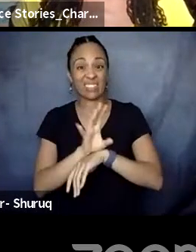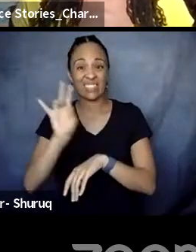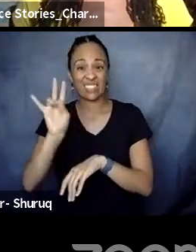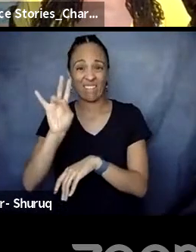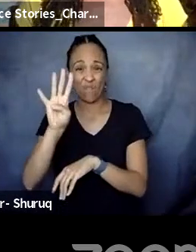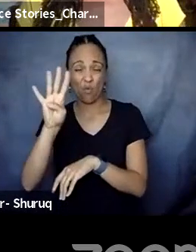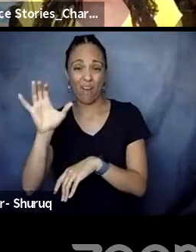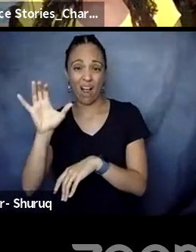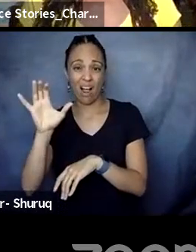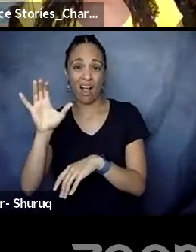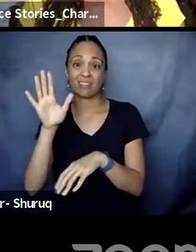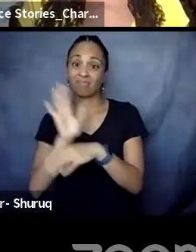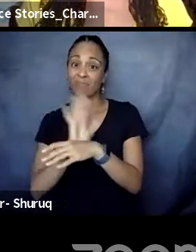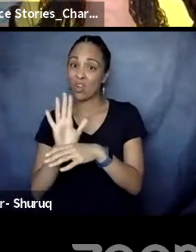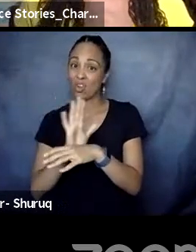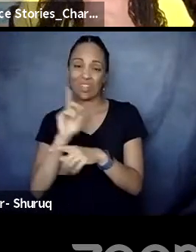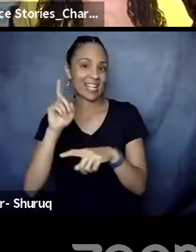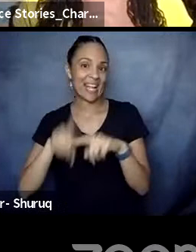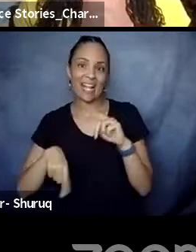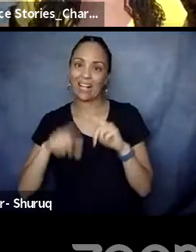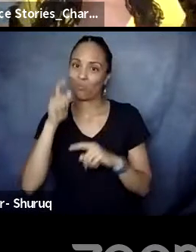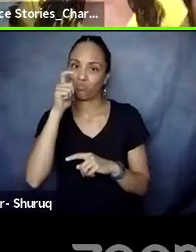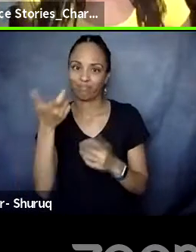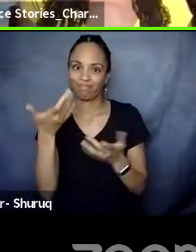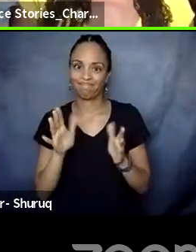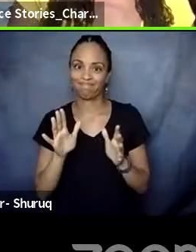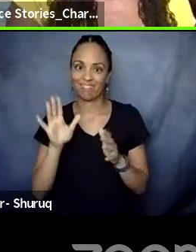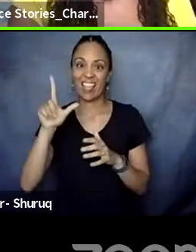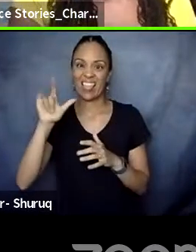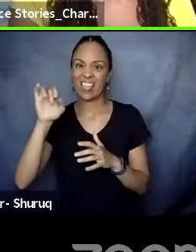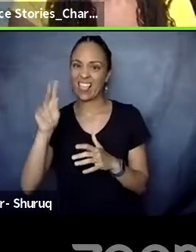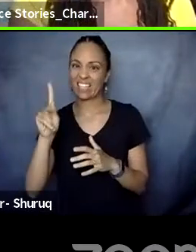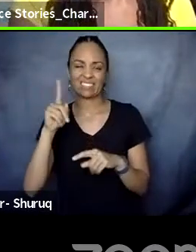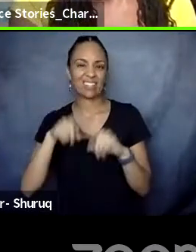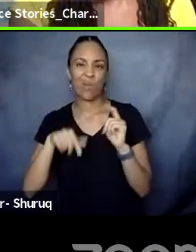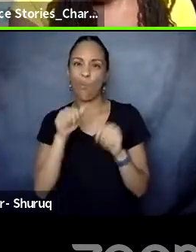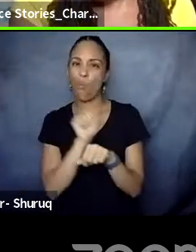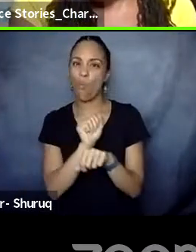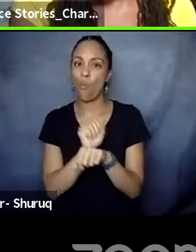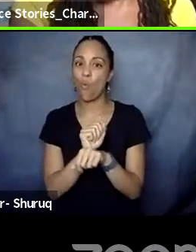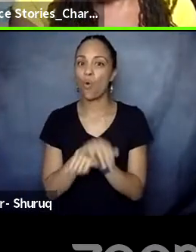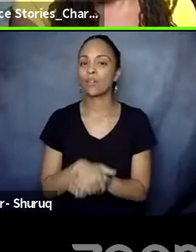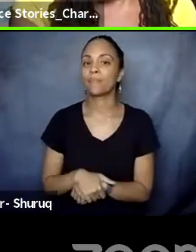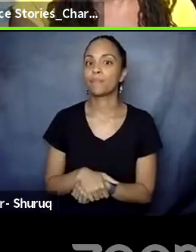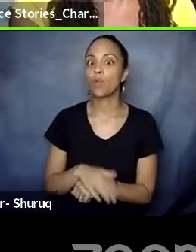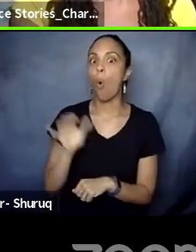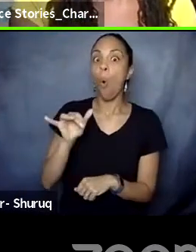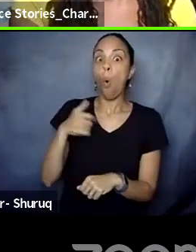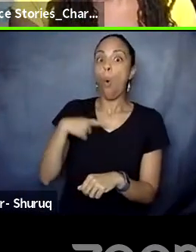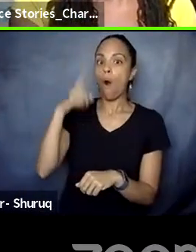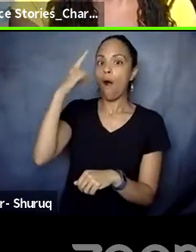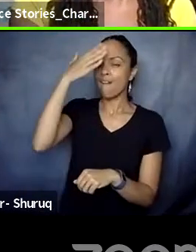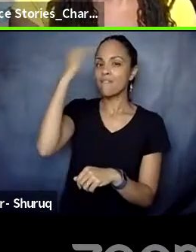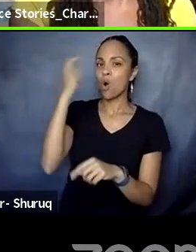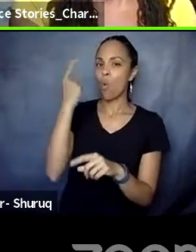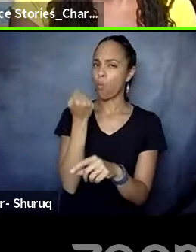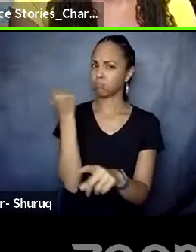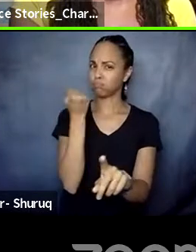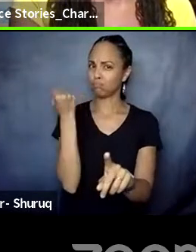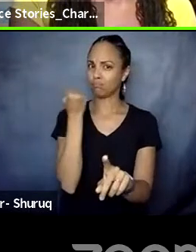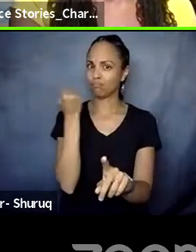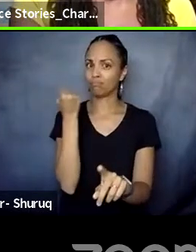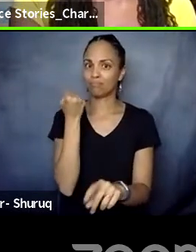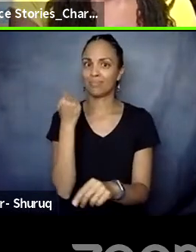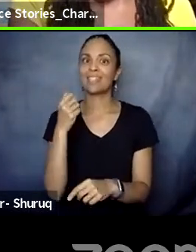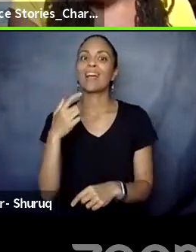And don't forget Charmaine. Oh, I did forget. I did forget. Hold on. Oh, wait. So something